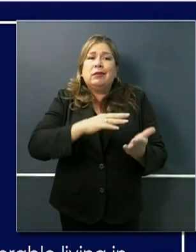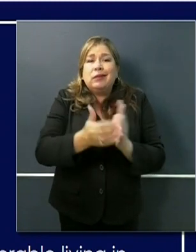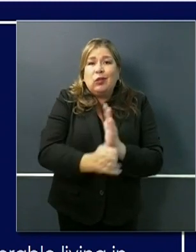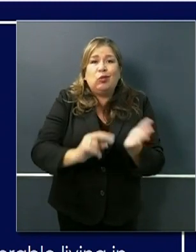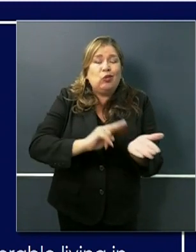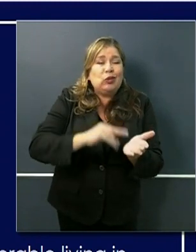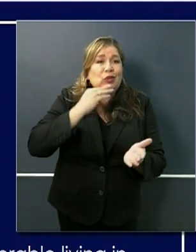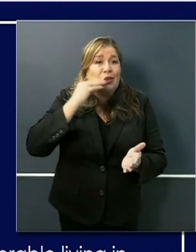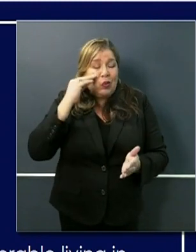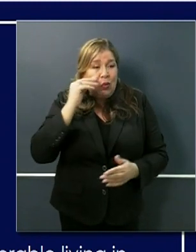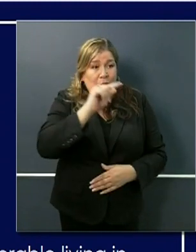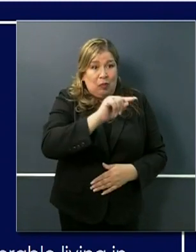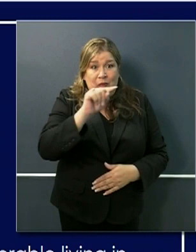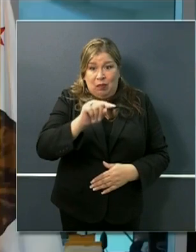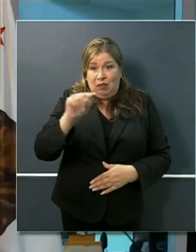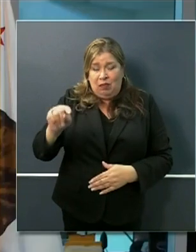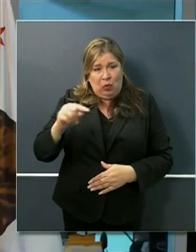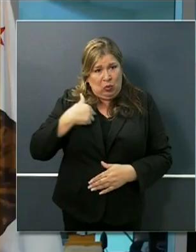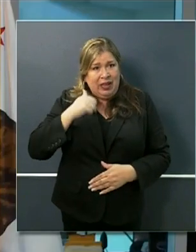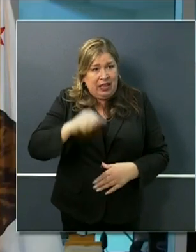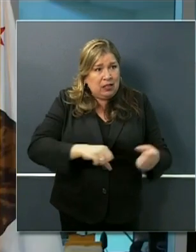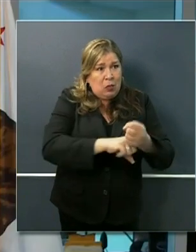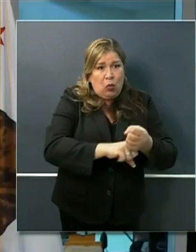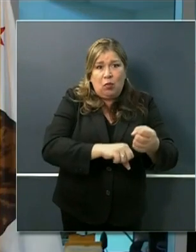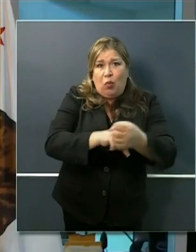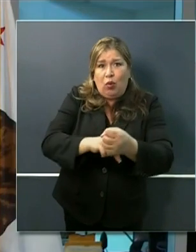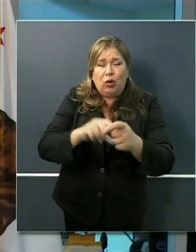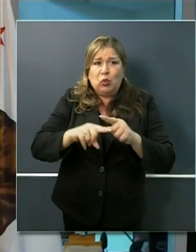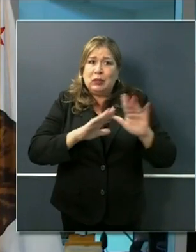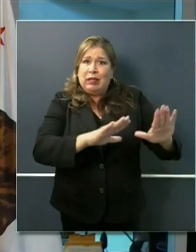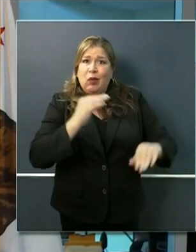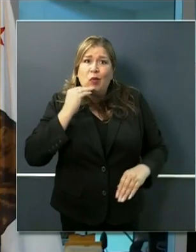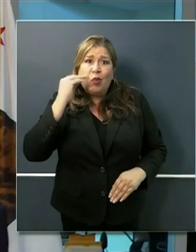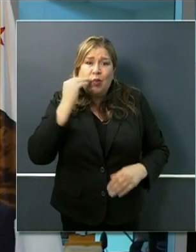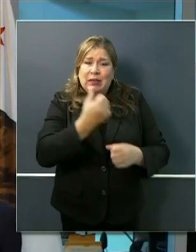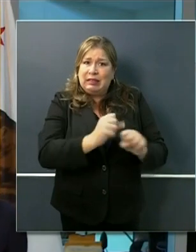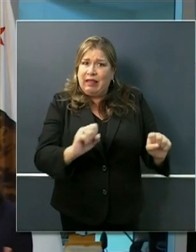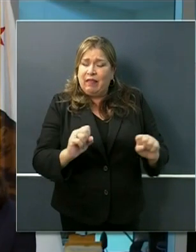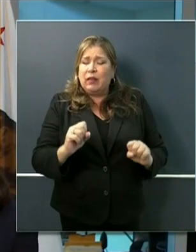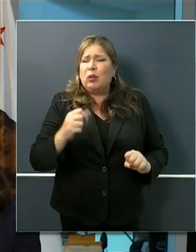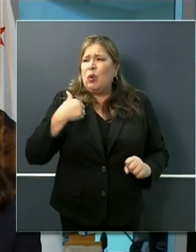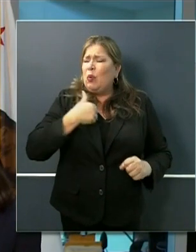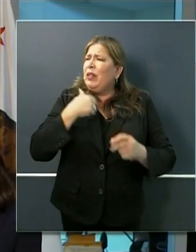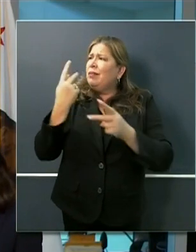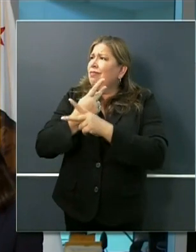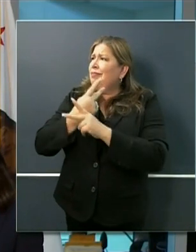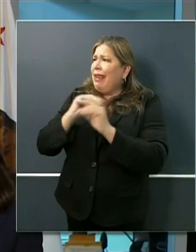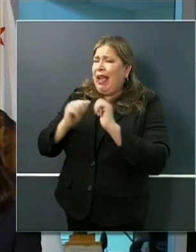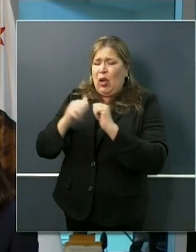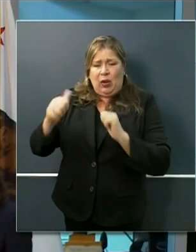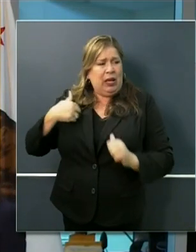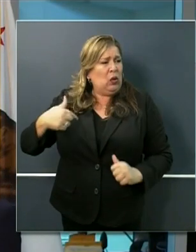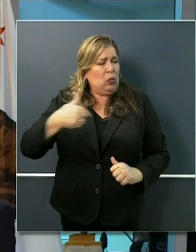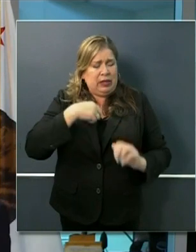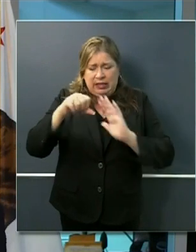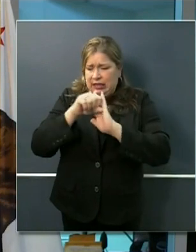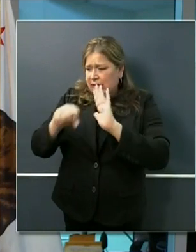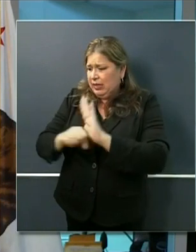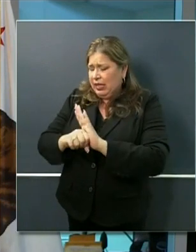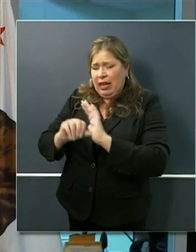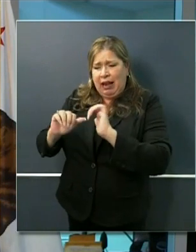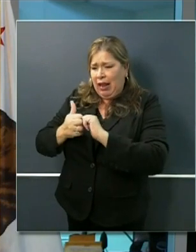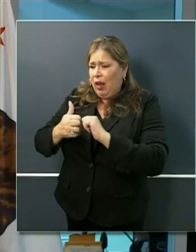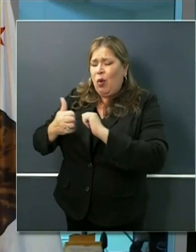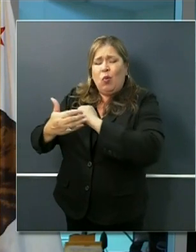need to be able to stay safe in their own home and we're thinking carefully about how we together working with the state and counties have the